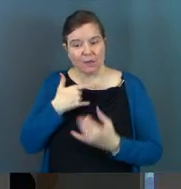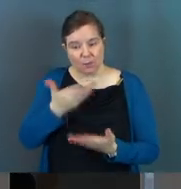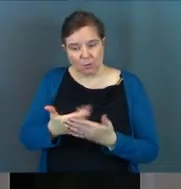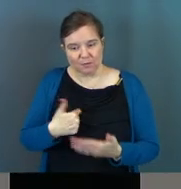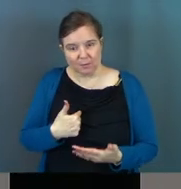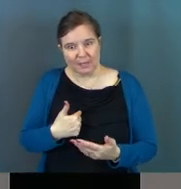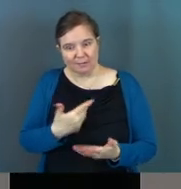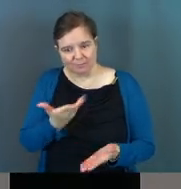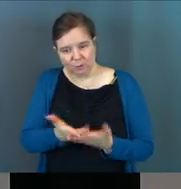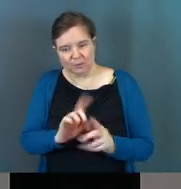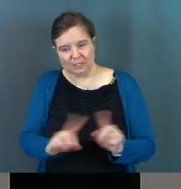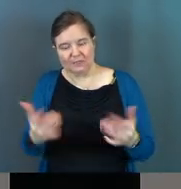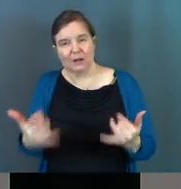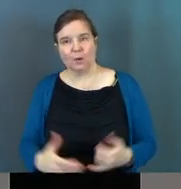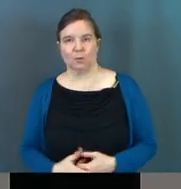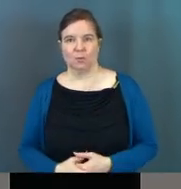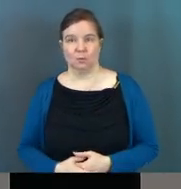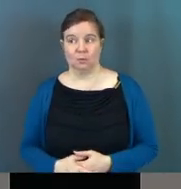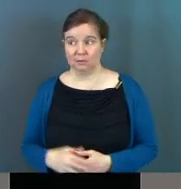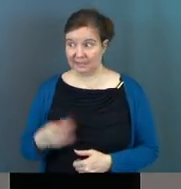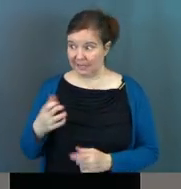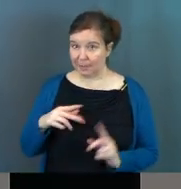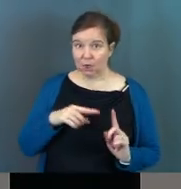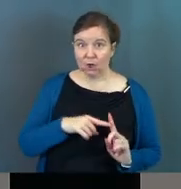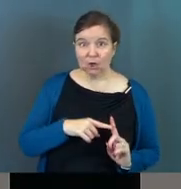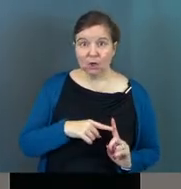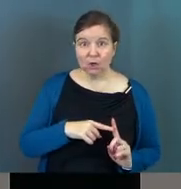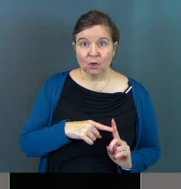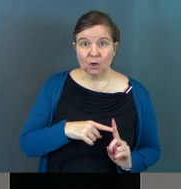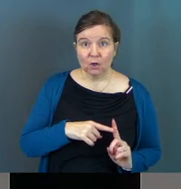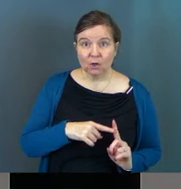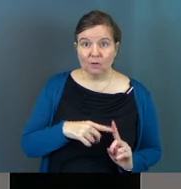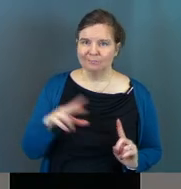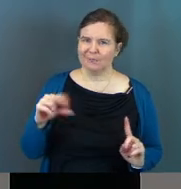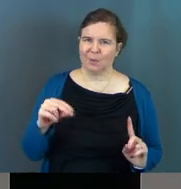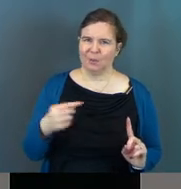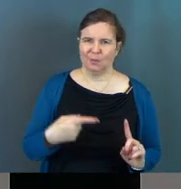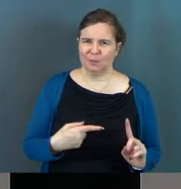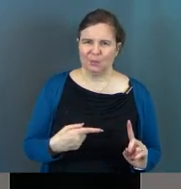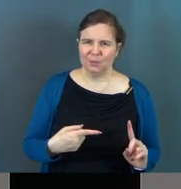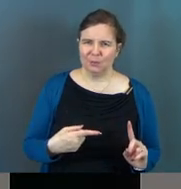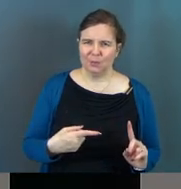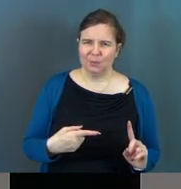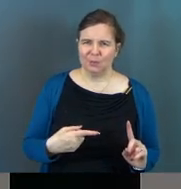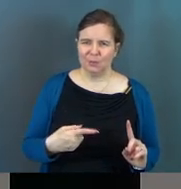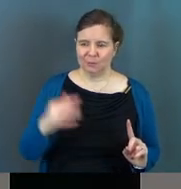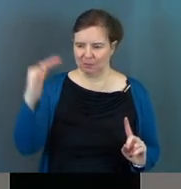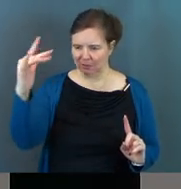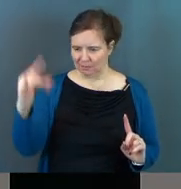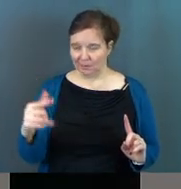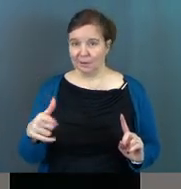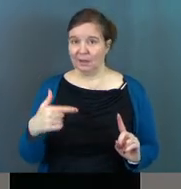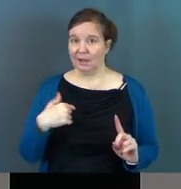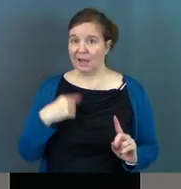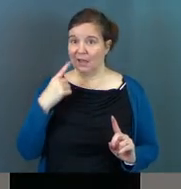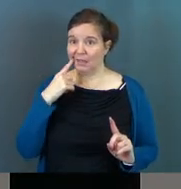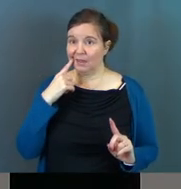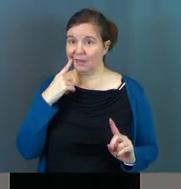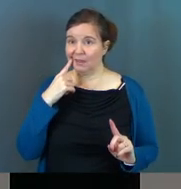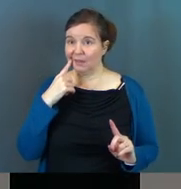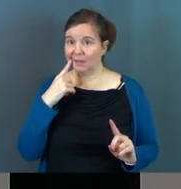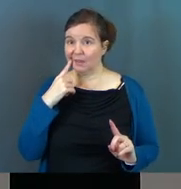prove to me that they're different now. Did Peter? No, I think you owe me.